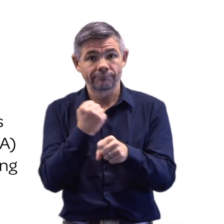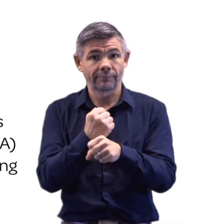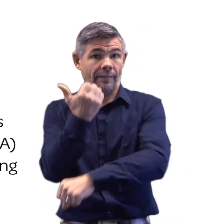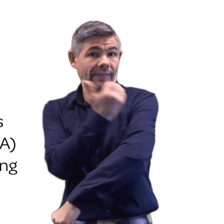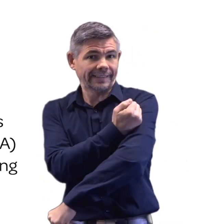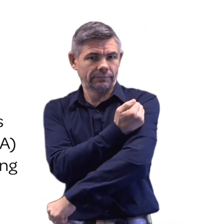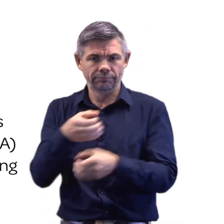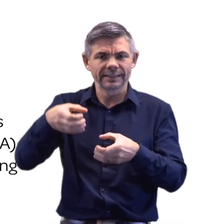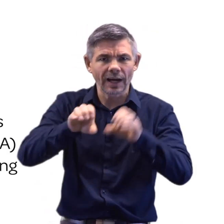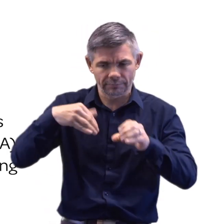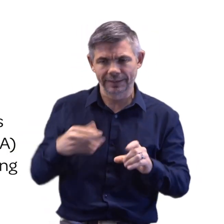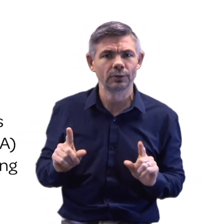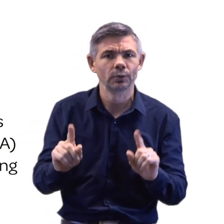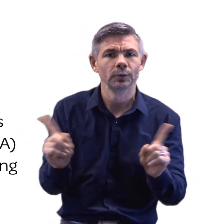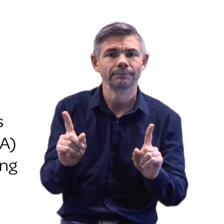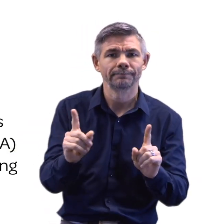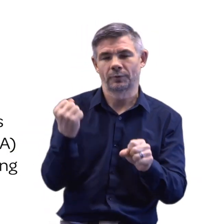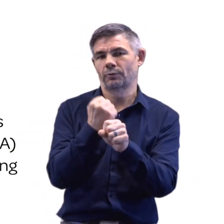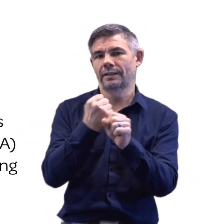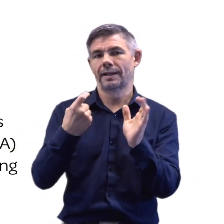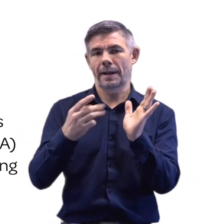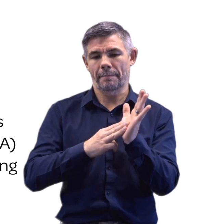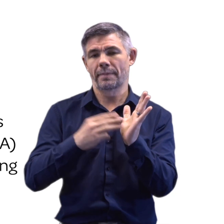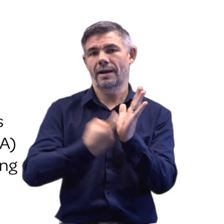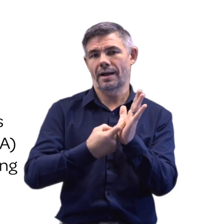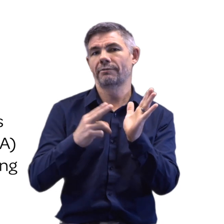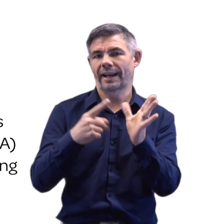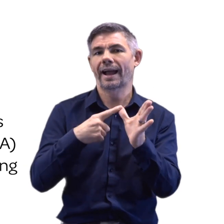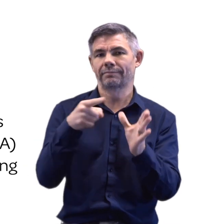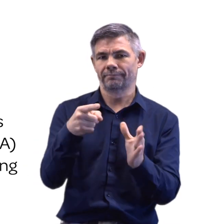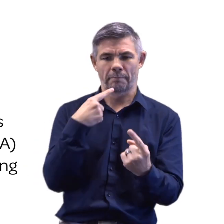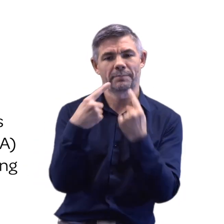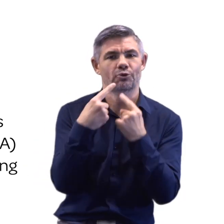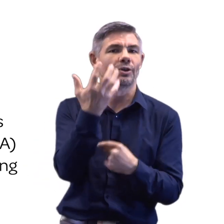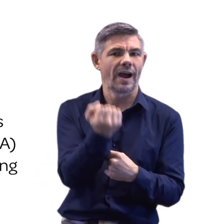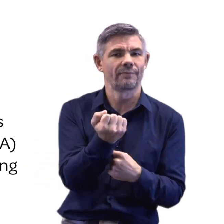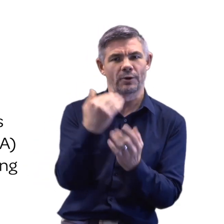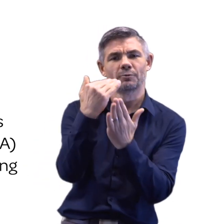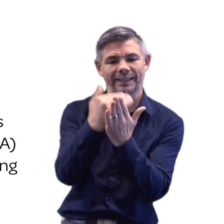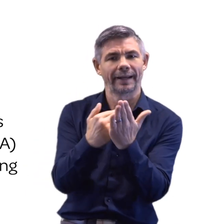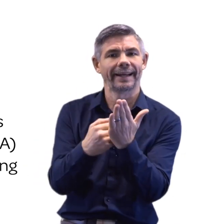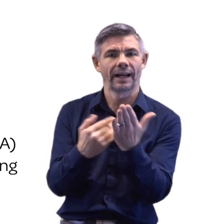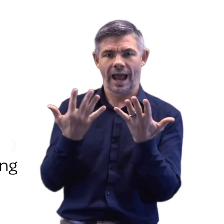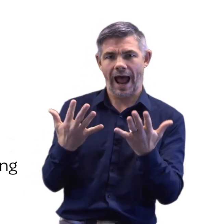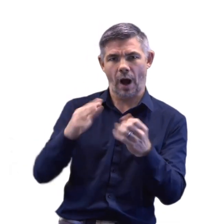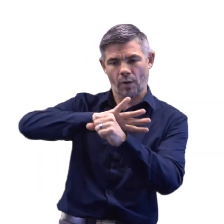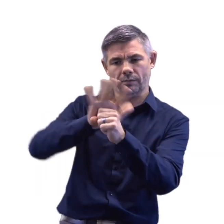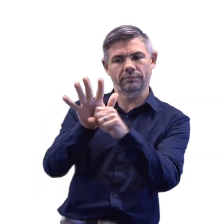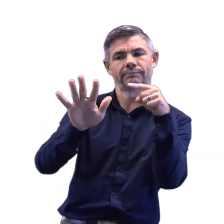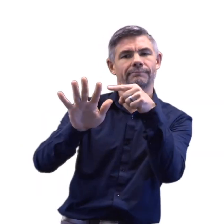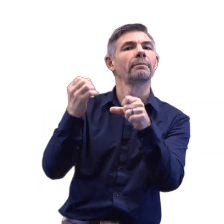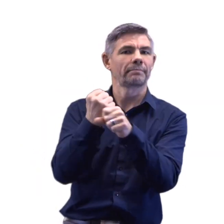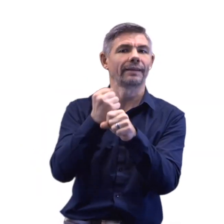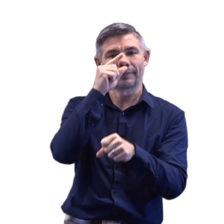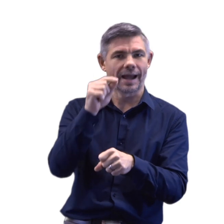To create the vaccine, scientists created mRNA or messenger RNA that contains the recipe for building the spike